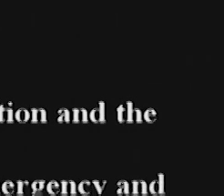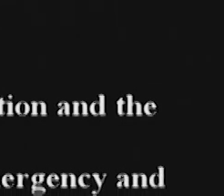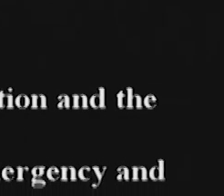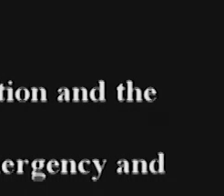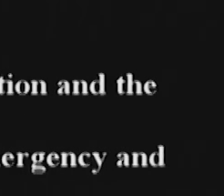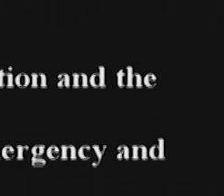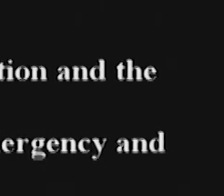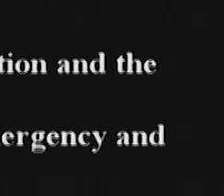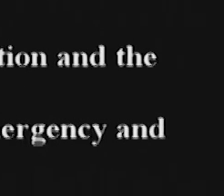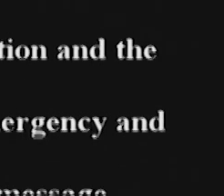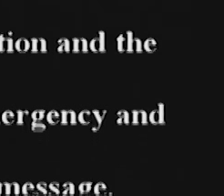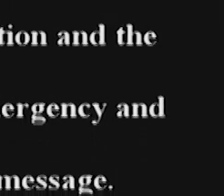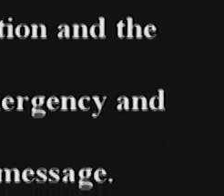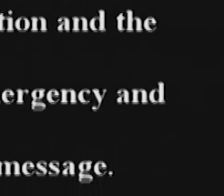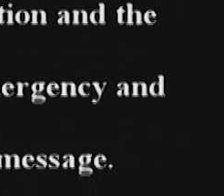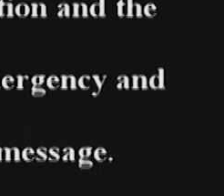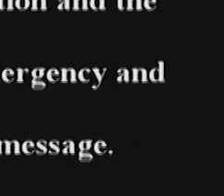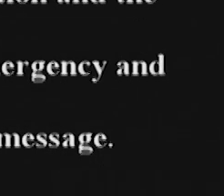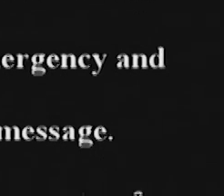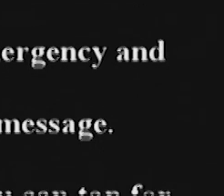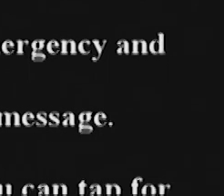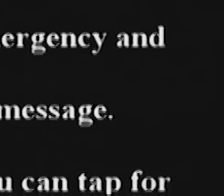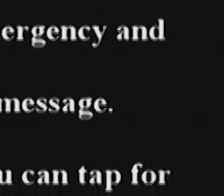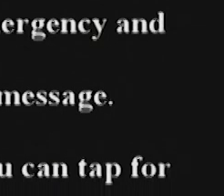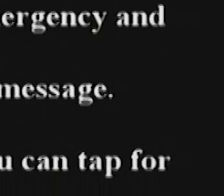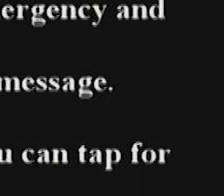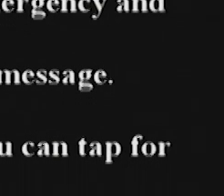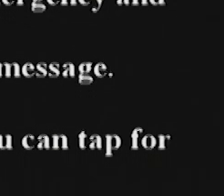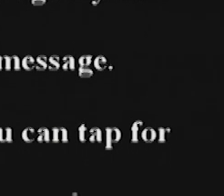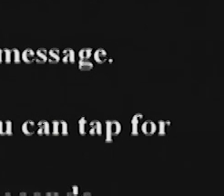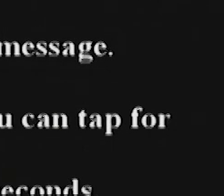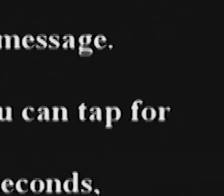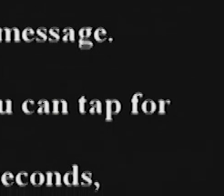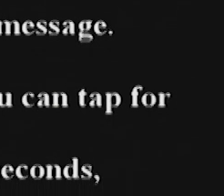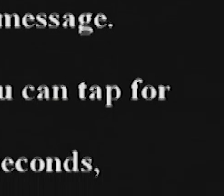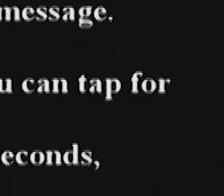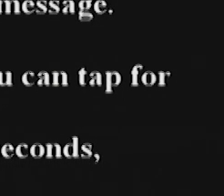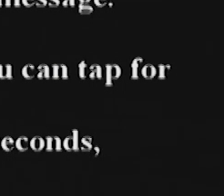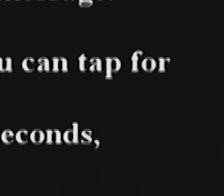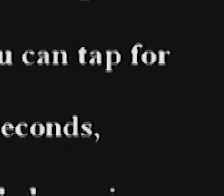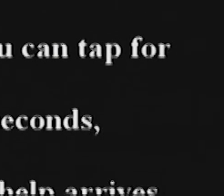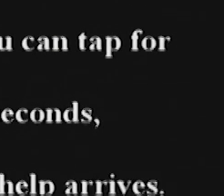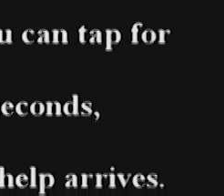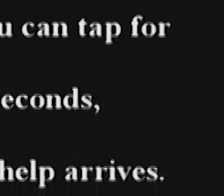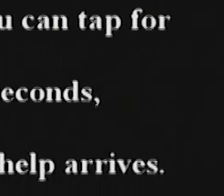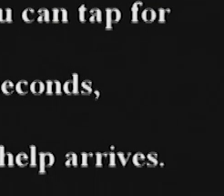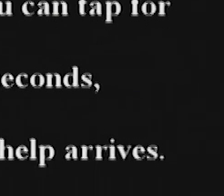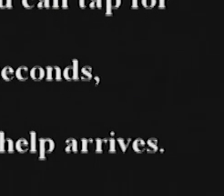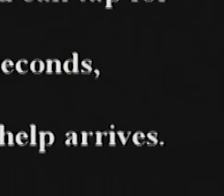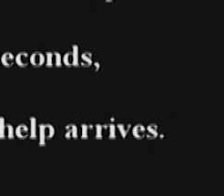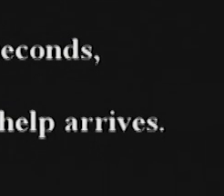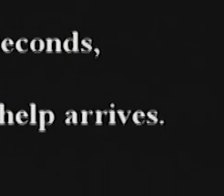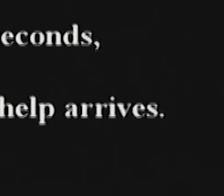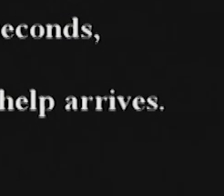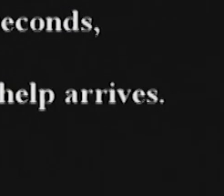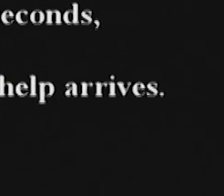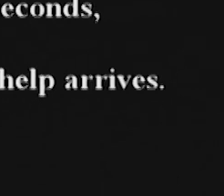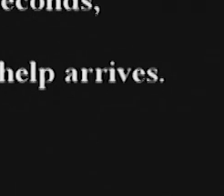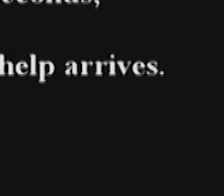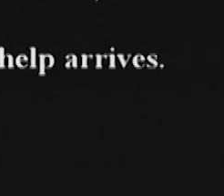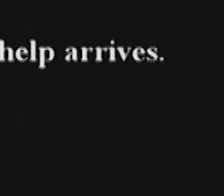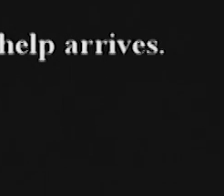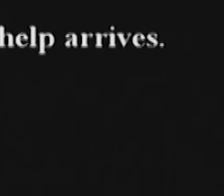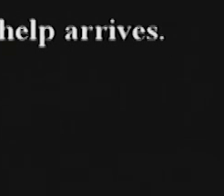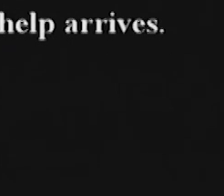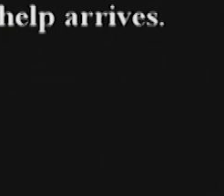Voice your location and the nature of the emergency. Repeat your message. After voicing, you can tap for